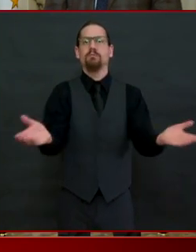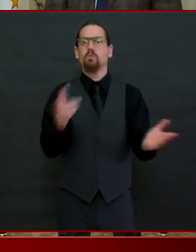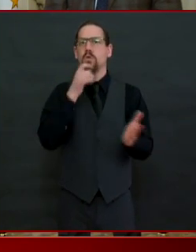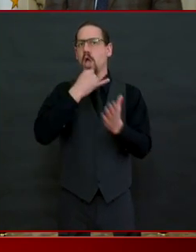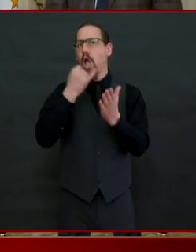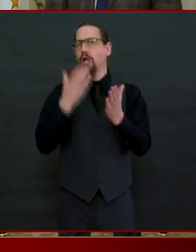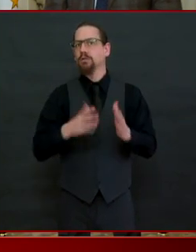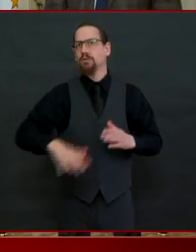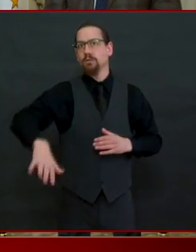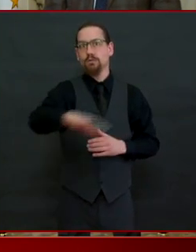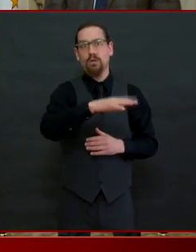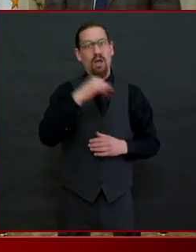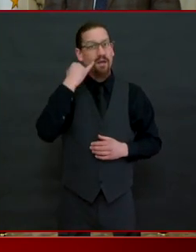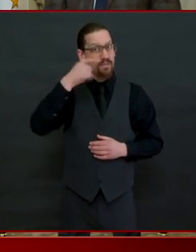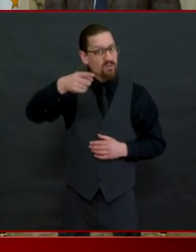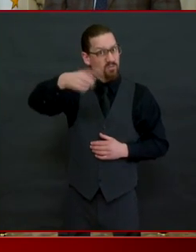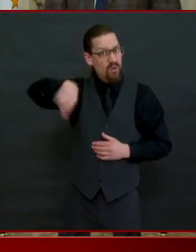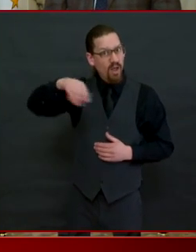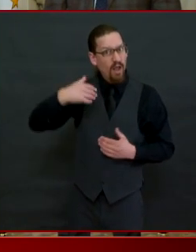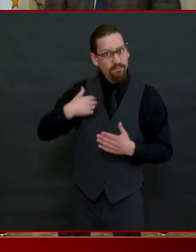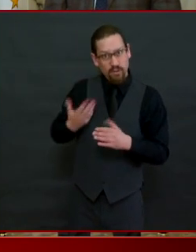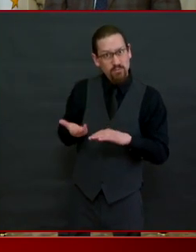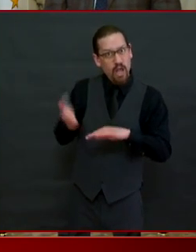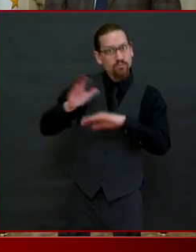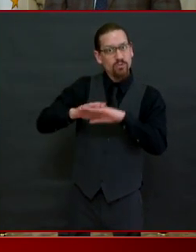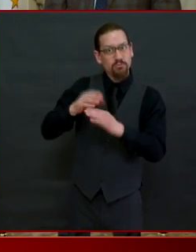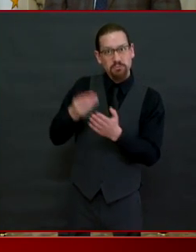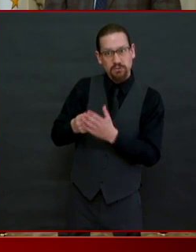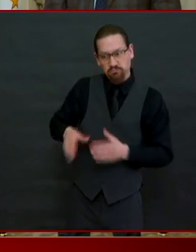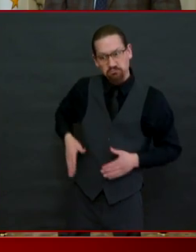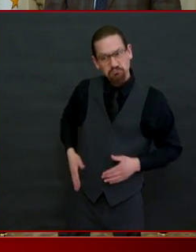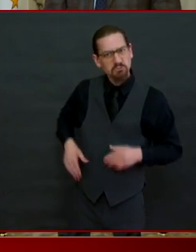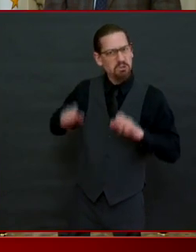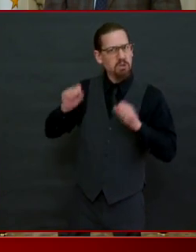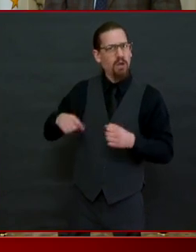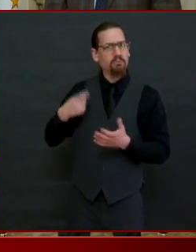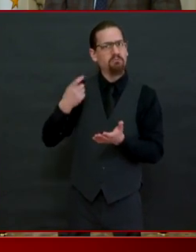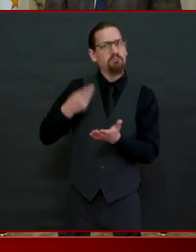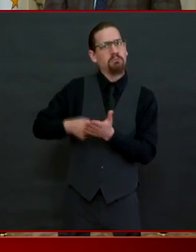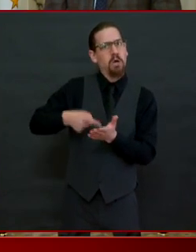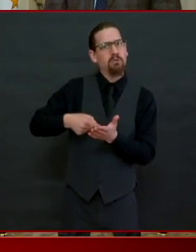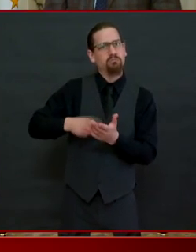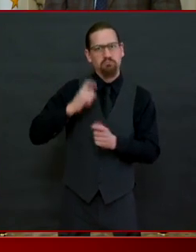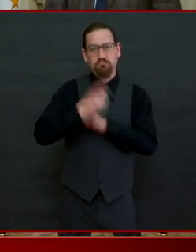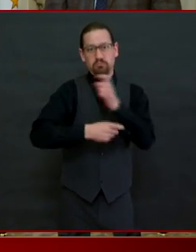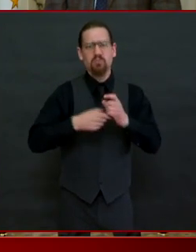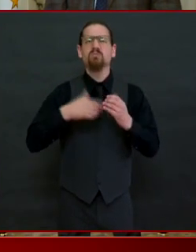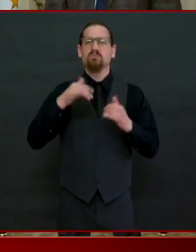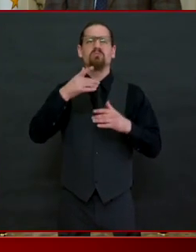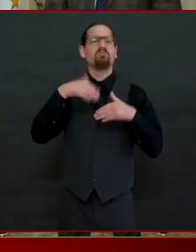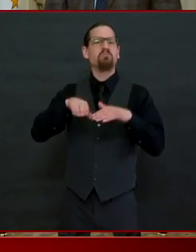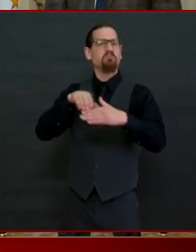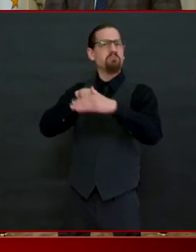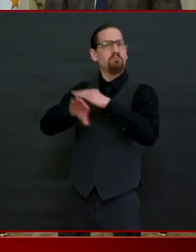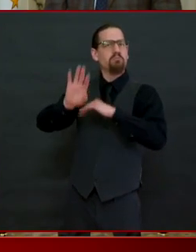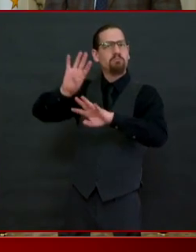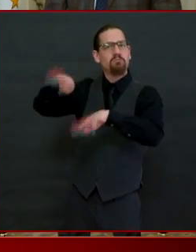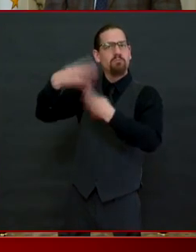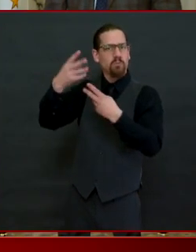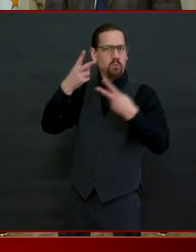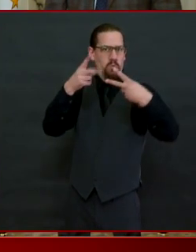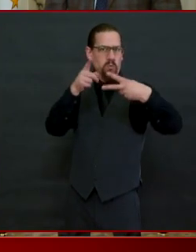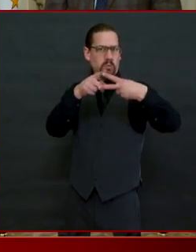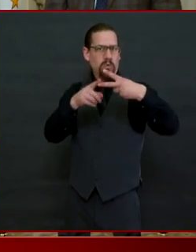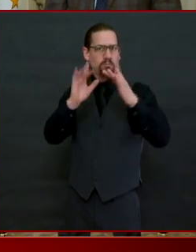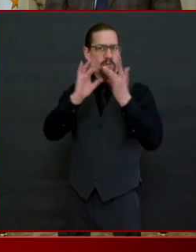reaching out for help if you need it although there is snow on the ground today it is still spring and i think